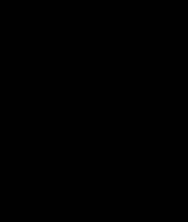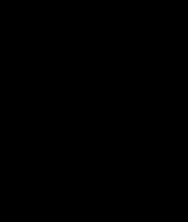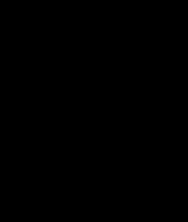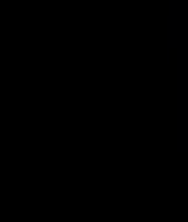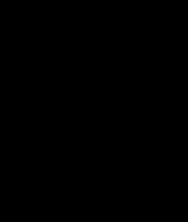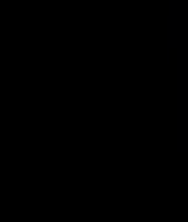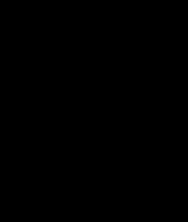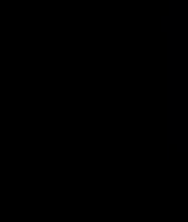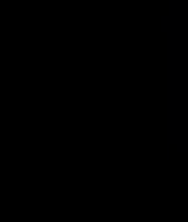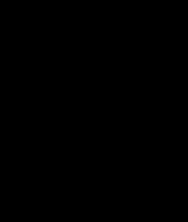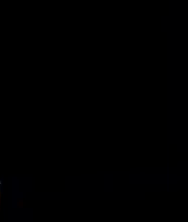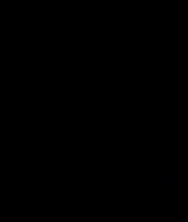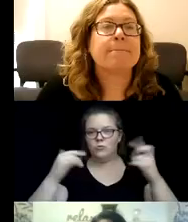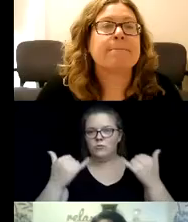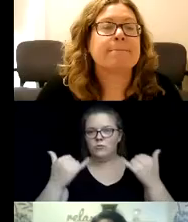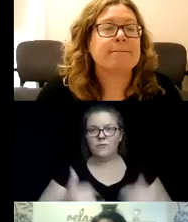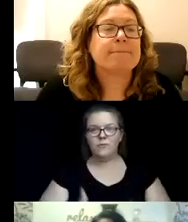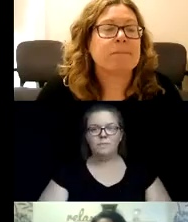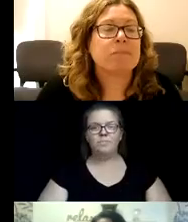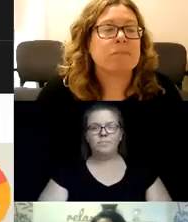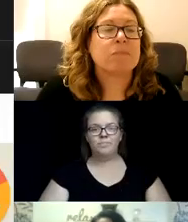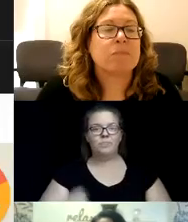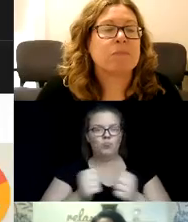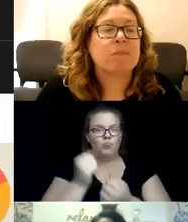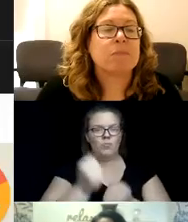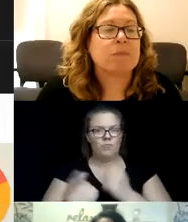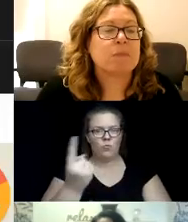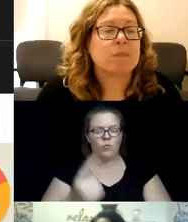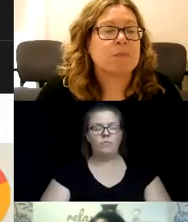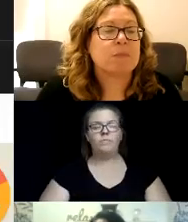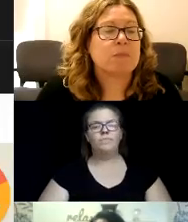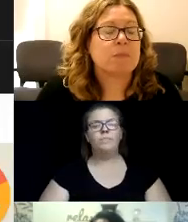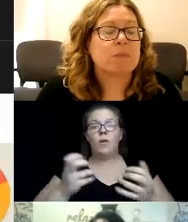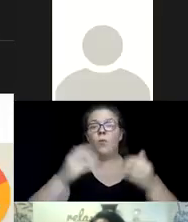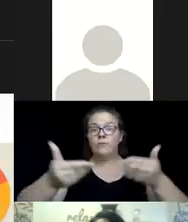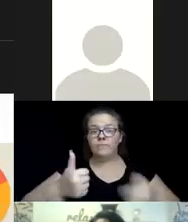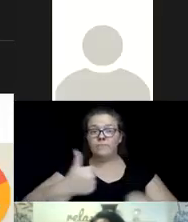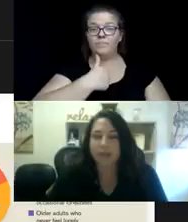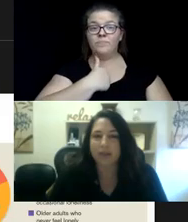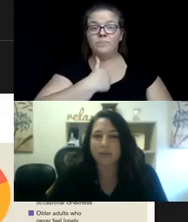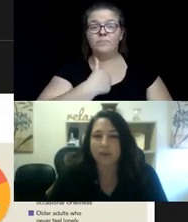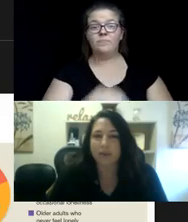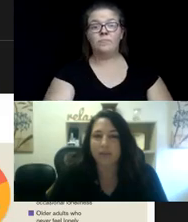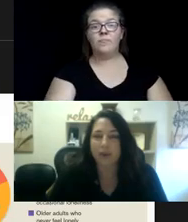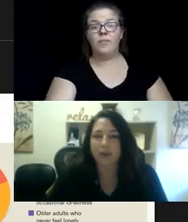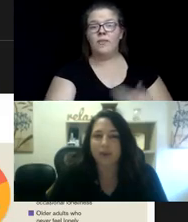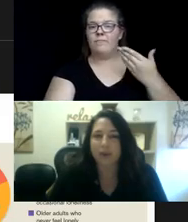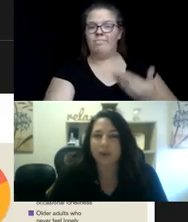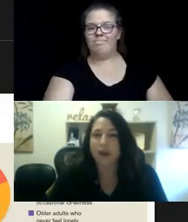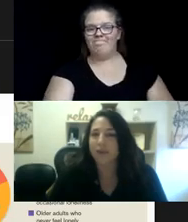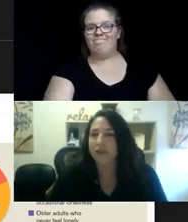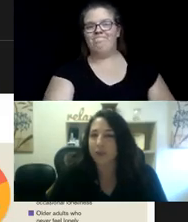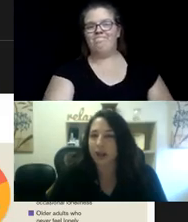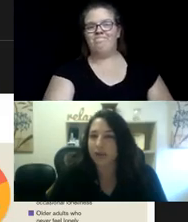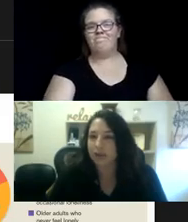share my screen right now with everyone. I want to introduce myself to you. I'm Karen Morrow. the Older Adult